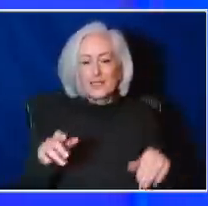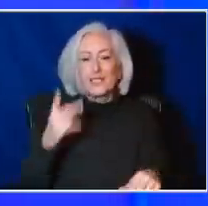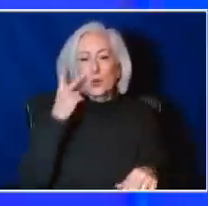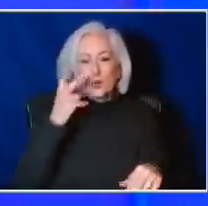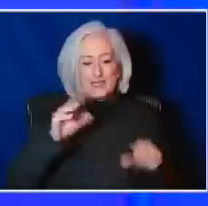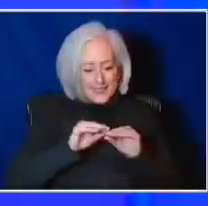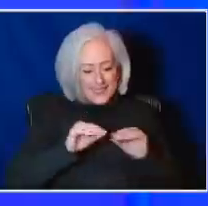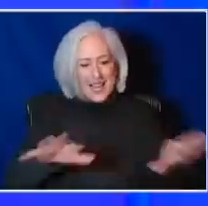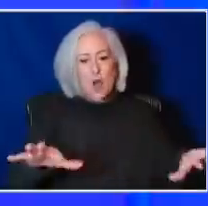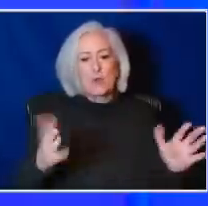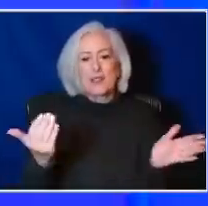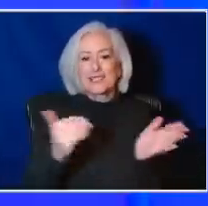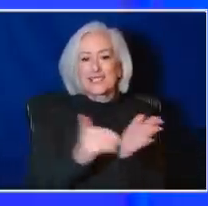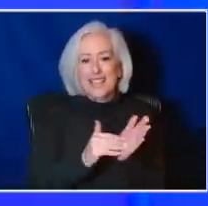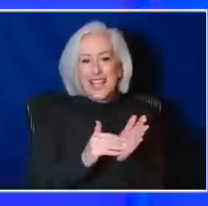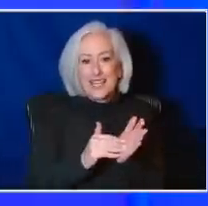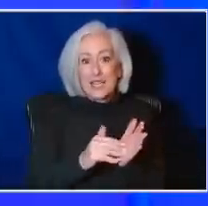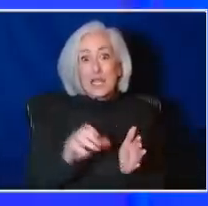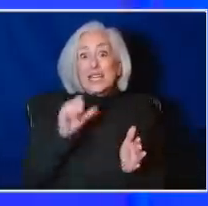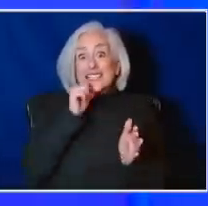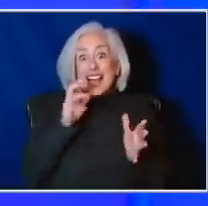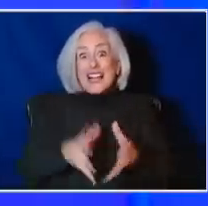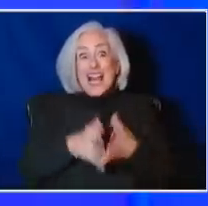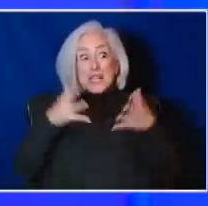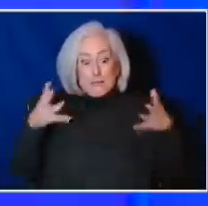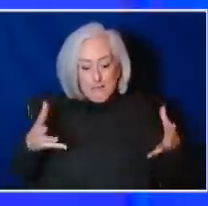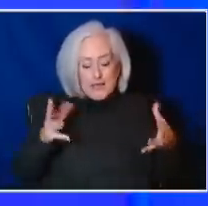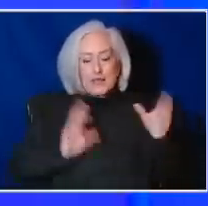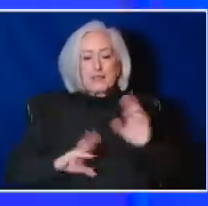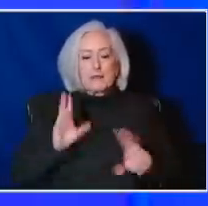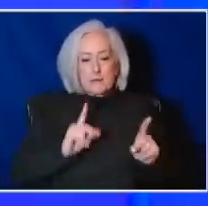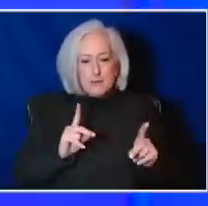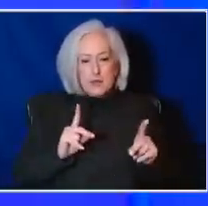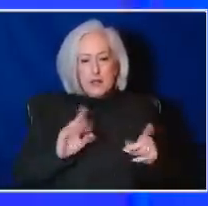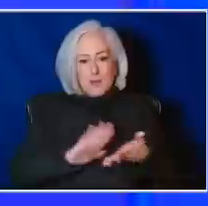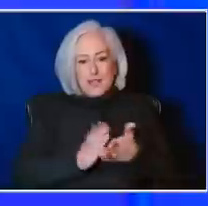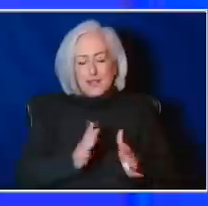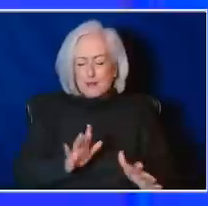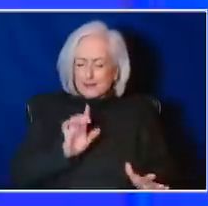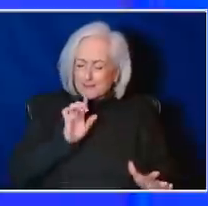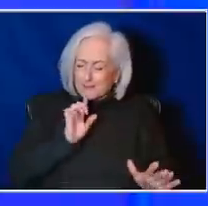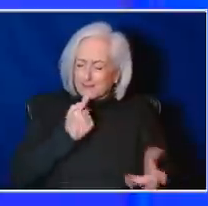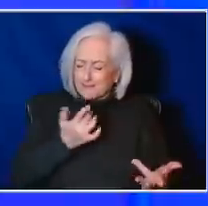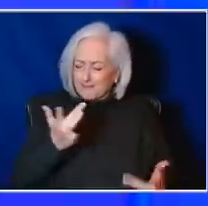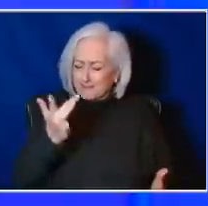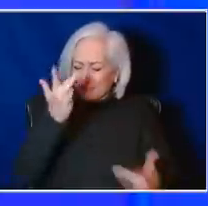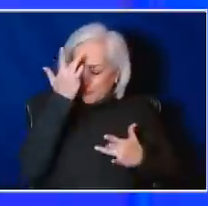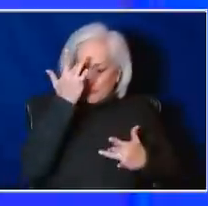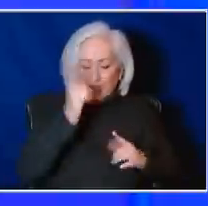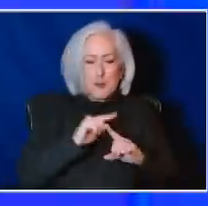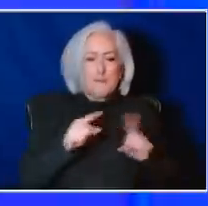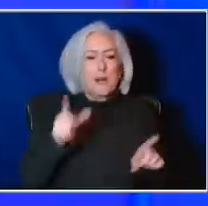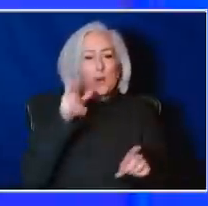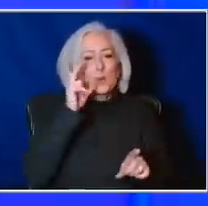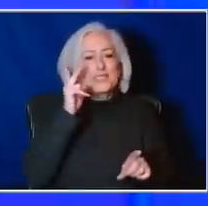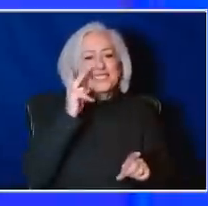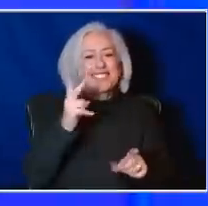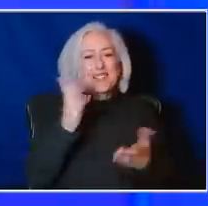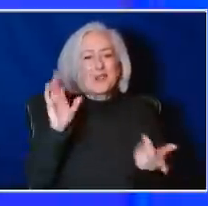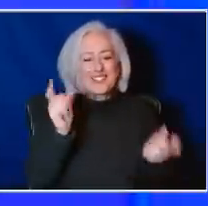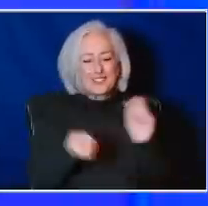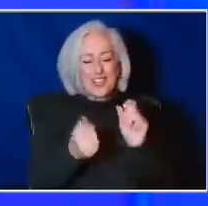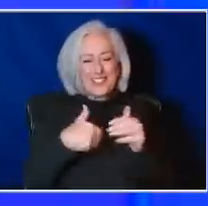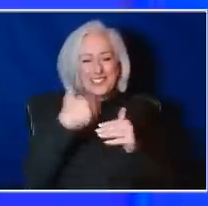now, not as nearly as many people are getting as sick. But and I guess we'll wait to see if that changes in the next few